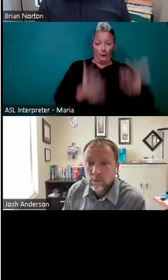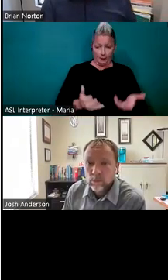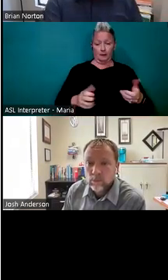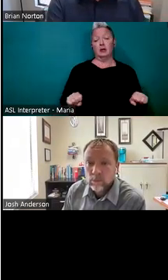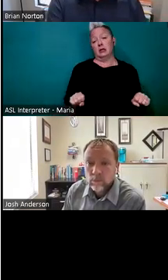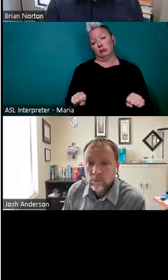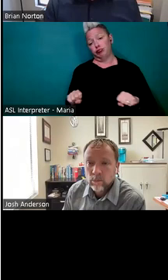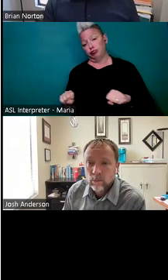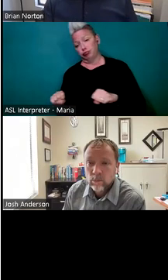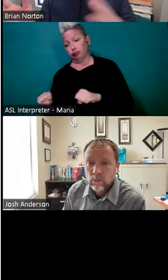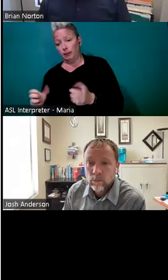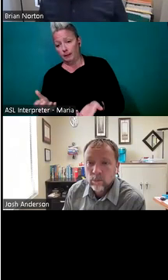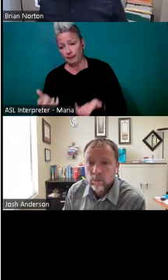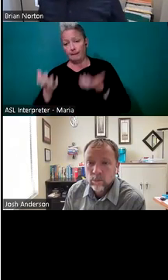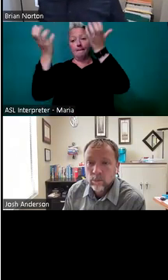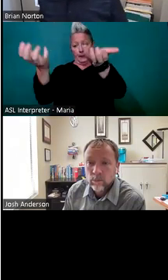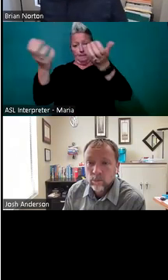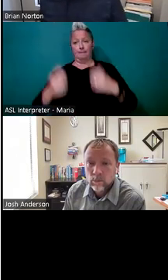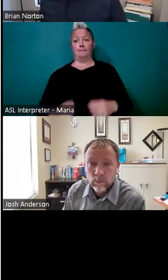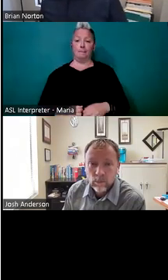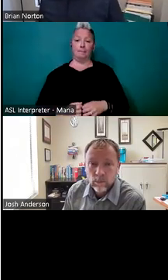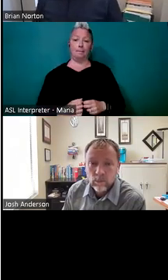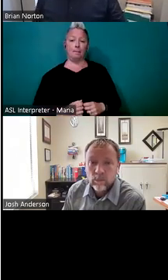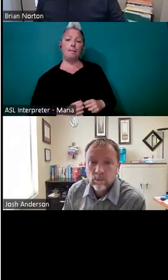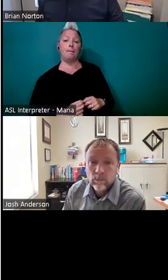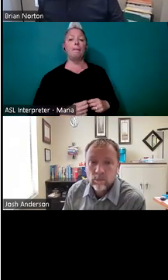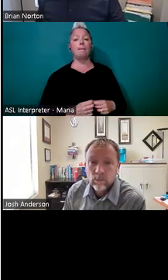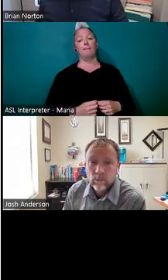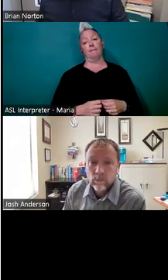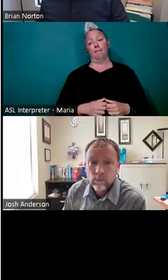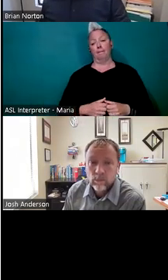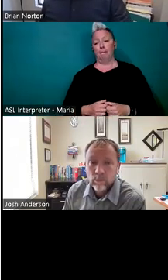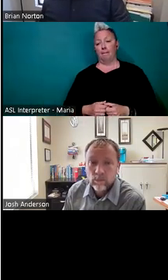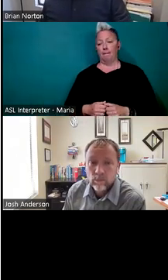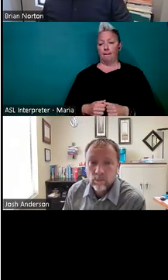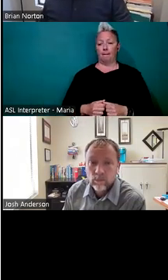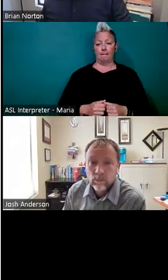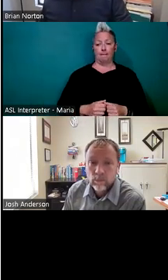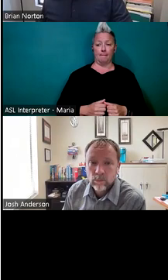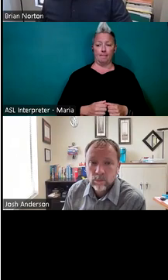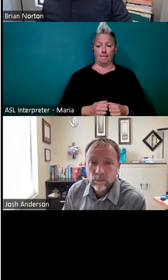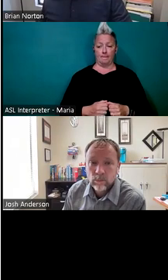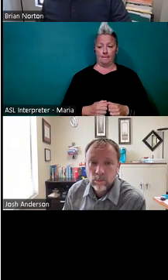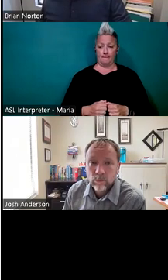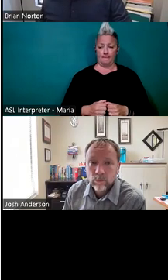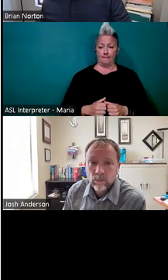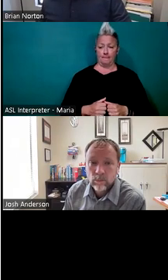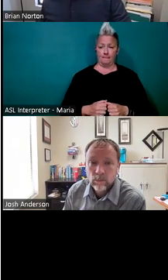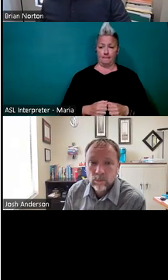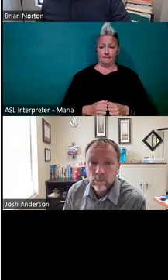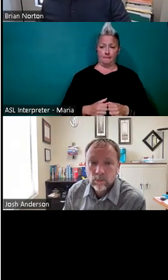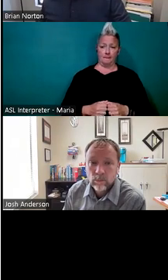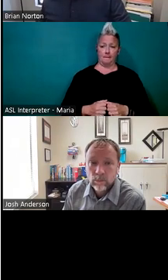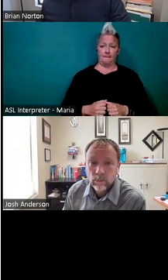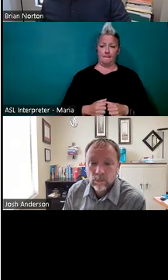cart, wheel it over to the slicer, helps you be able to get it closer and lift it up onto the, uh, the slicer.